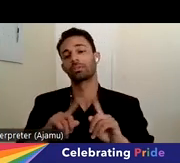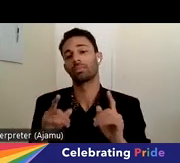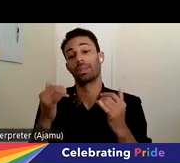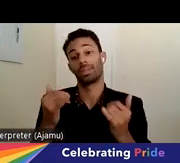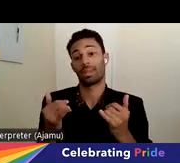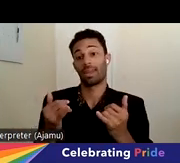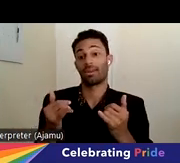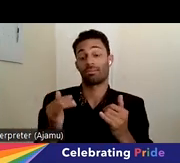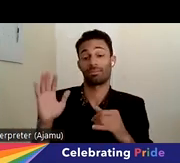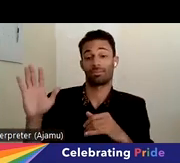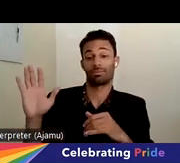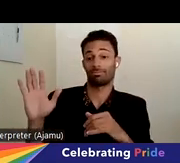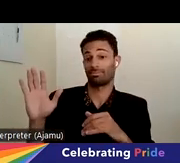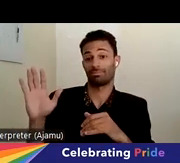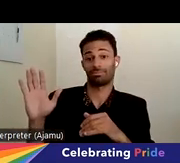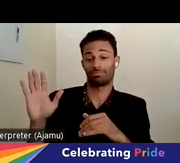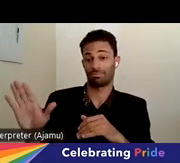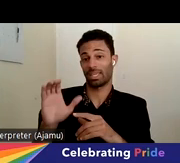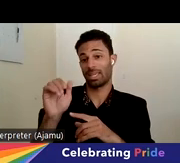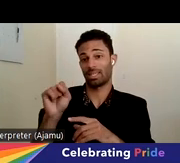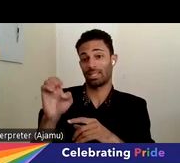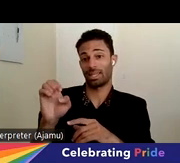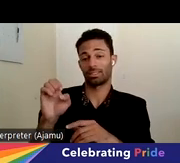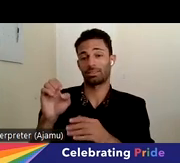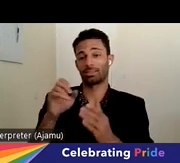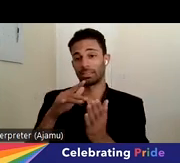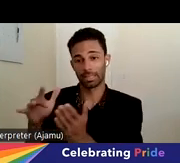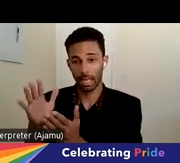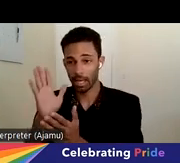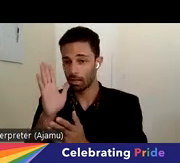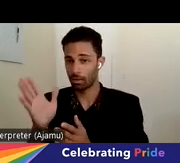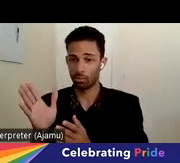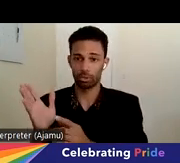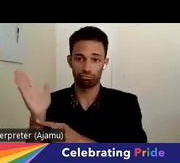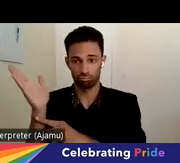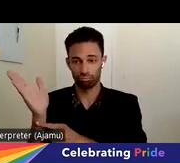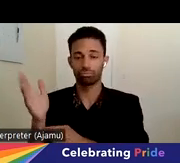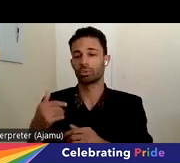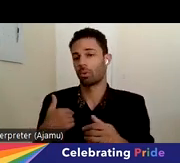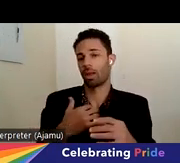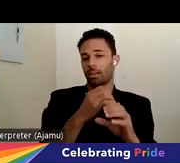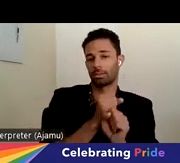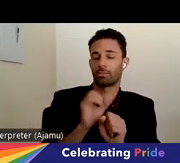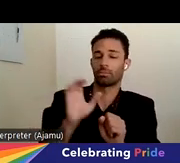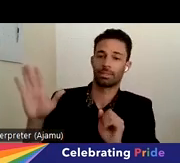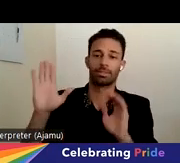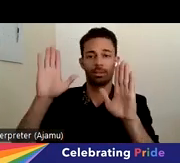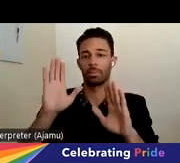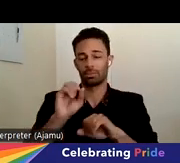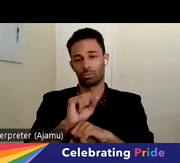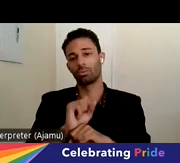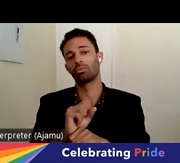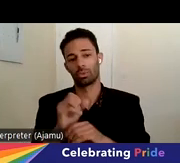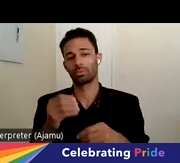today in our case studies and providing input there. So I'm going to just summarize some of his amazing work that he has